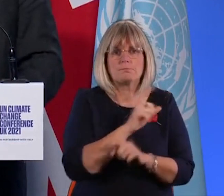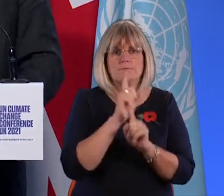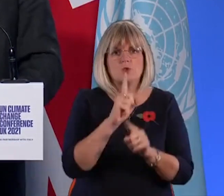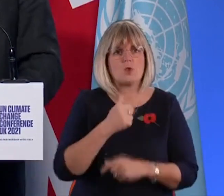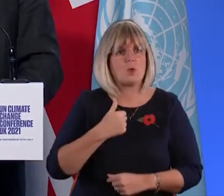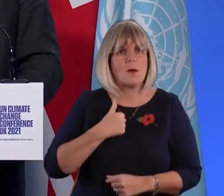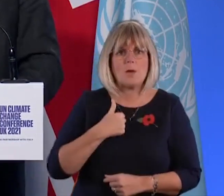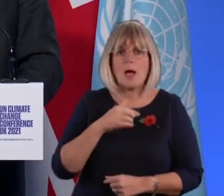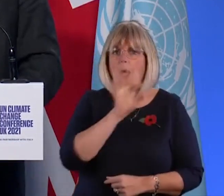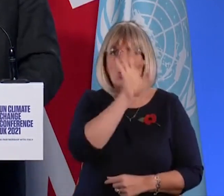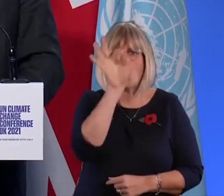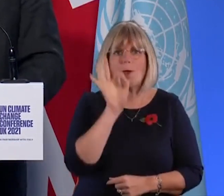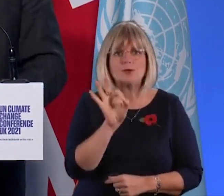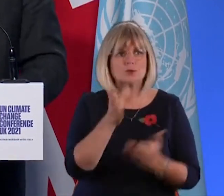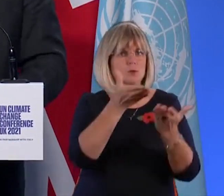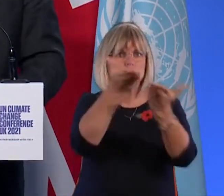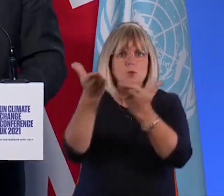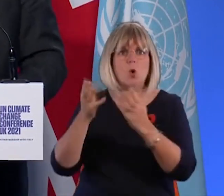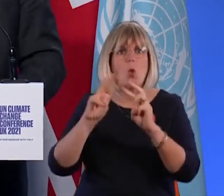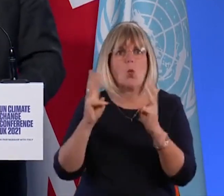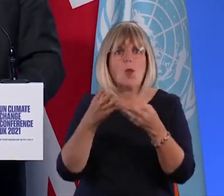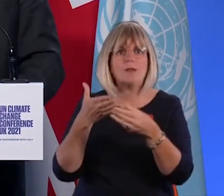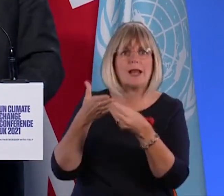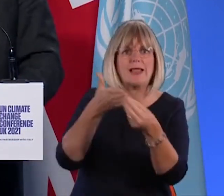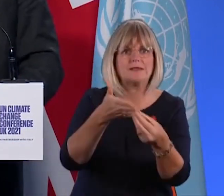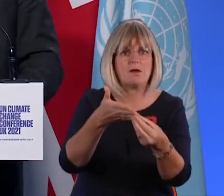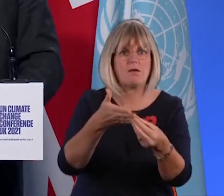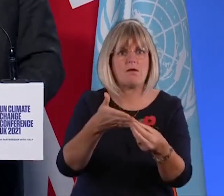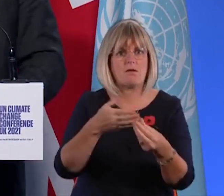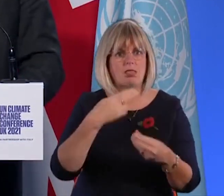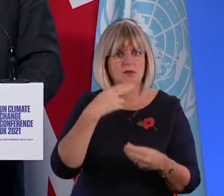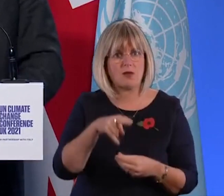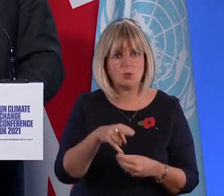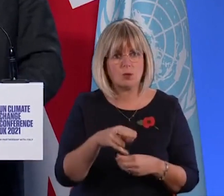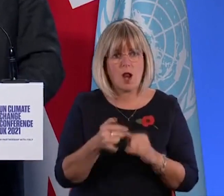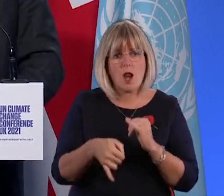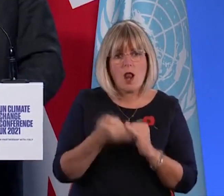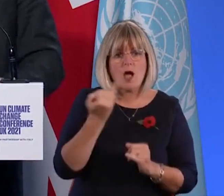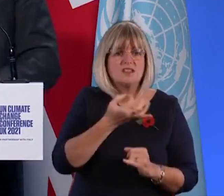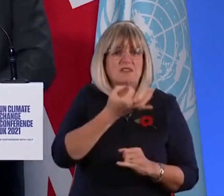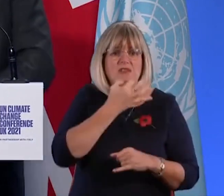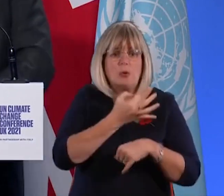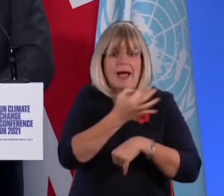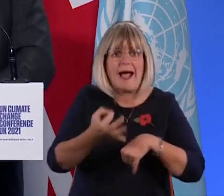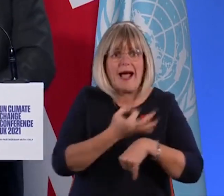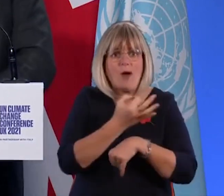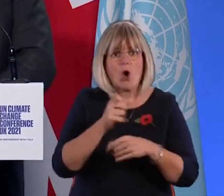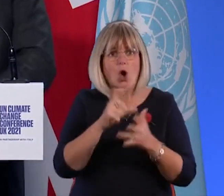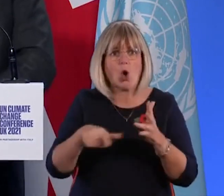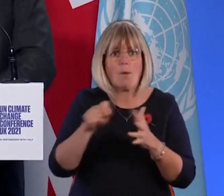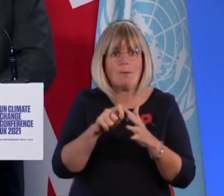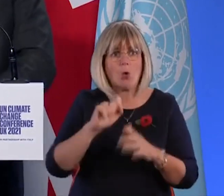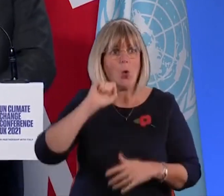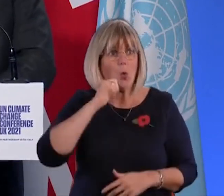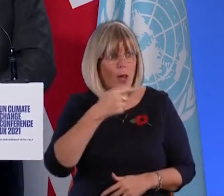the last hours of COP, is will you help us do that? Will you help us grasp that opportunity